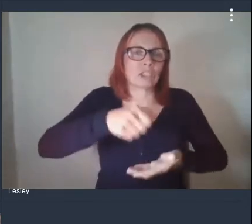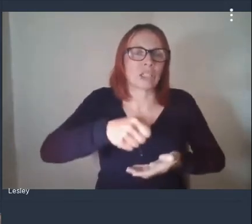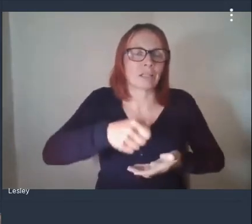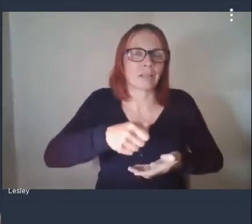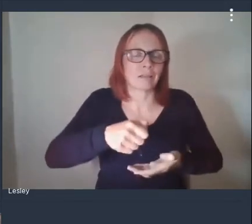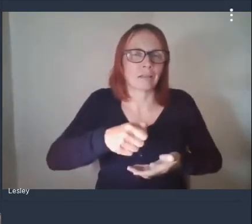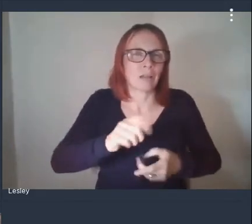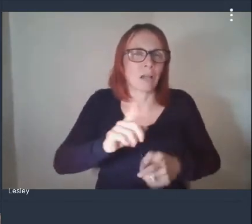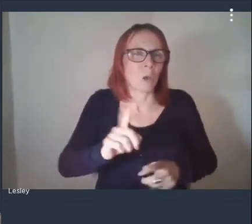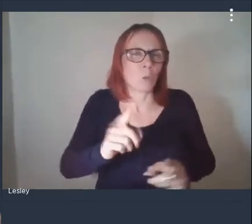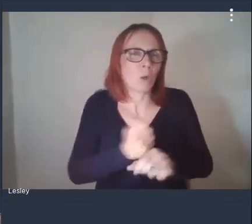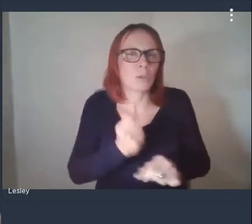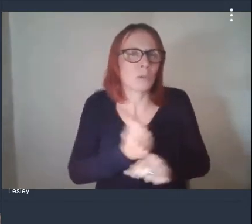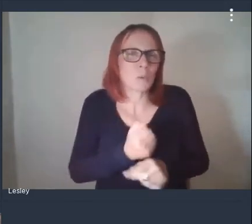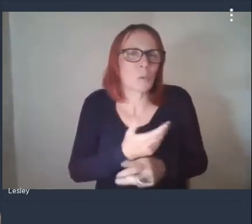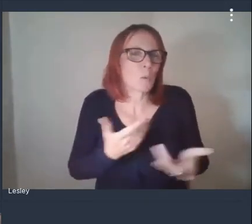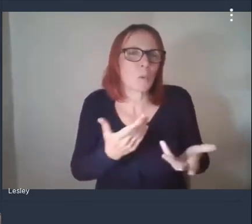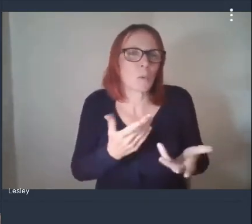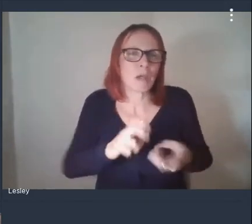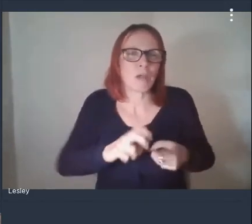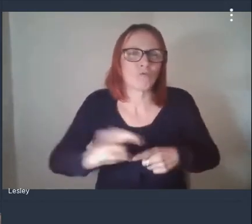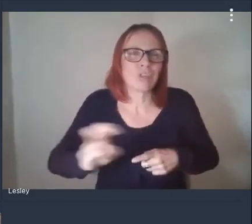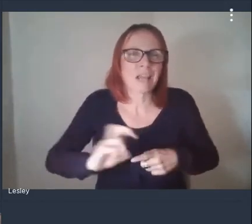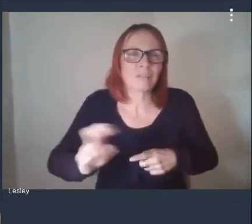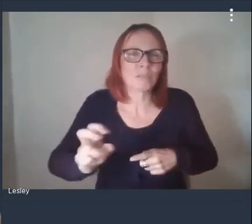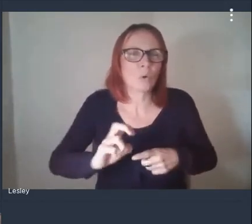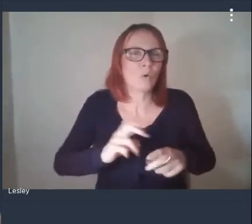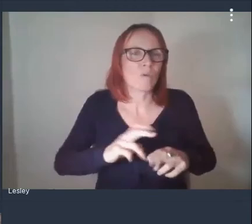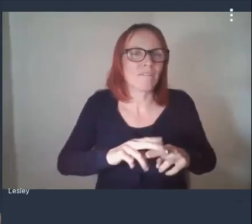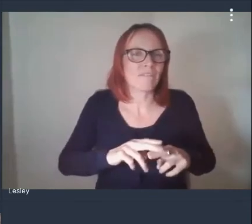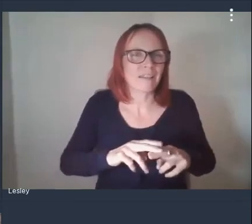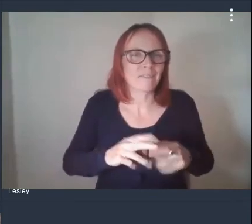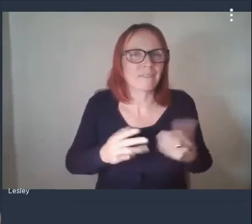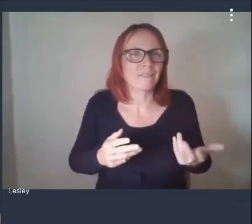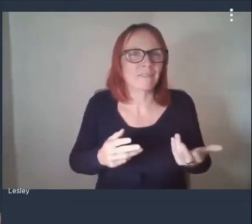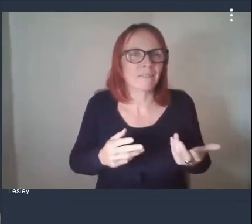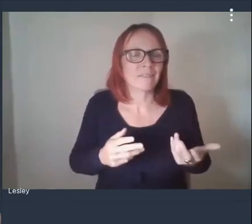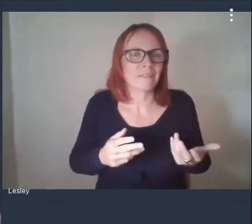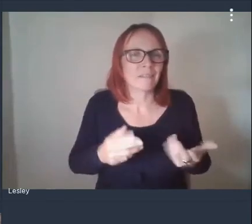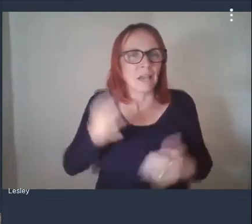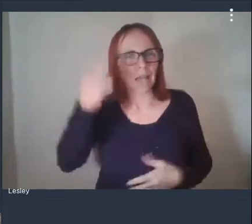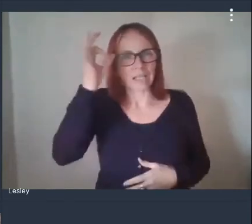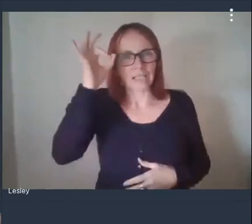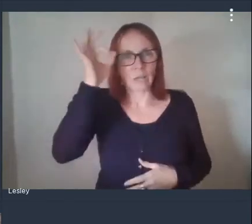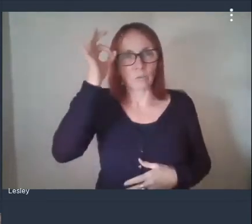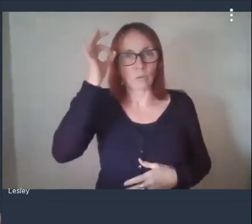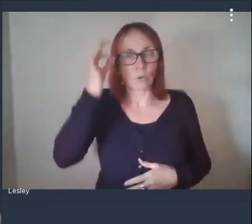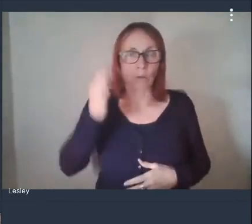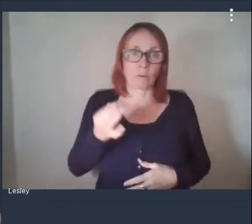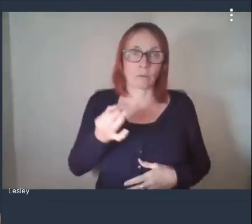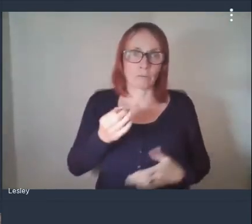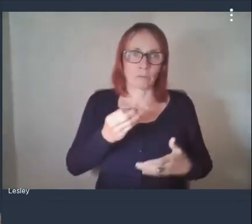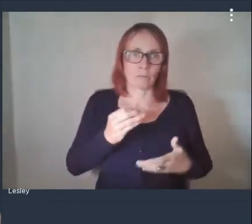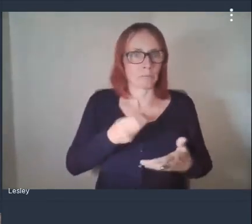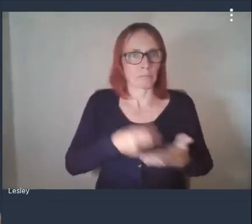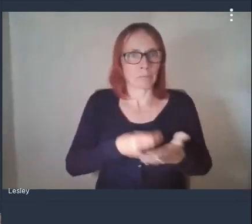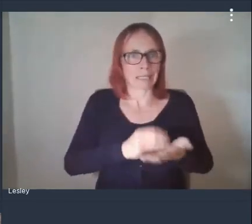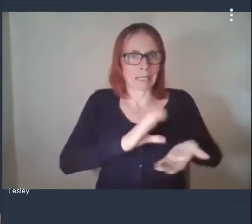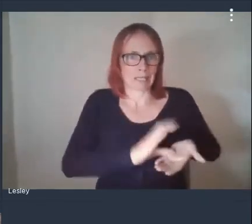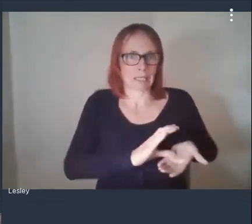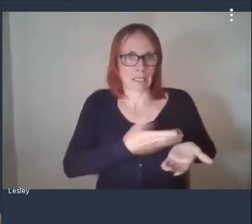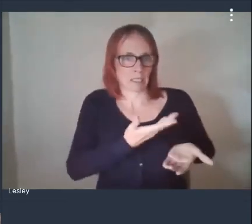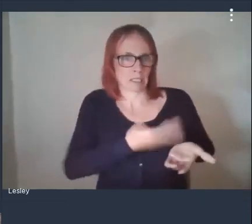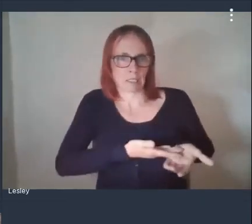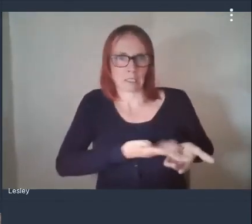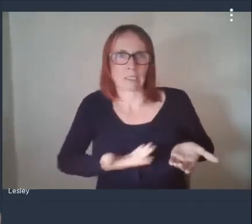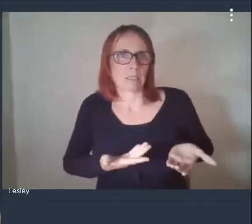what do we do about because there's so much money as you say that the local authority has and then we need to think about uh what lines are